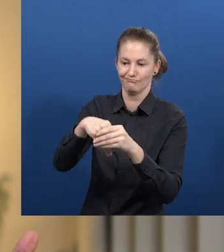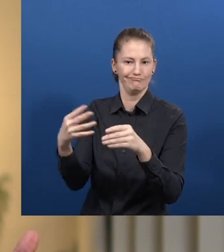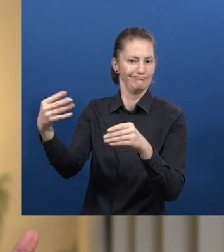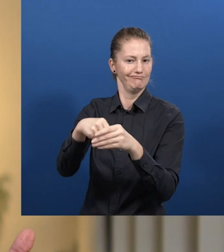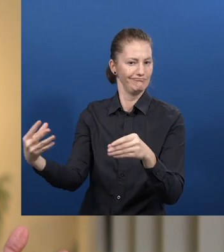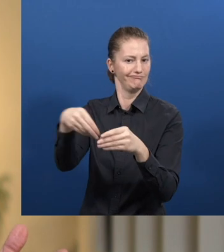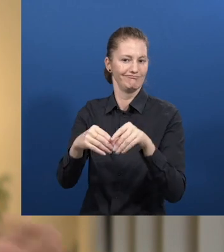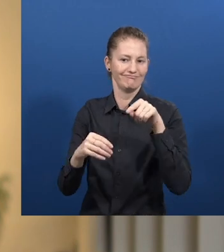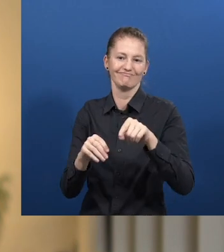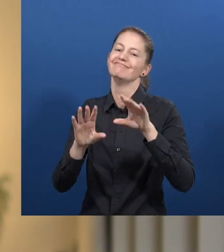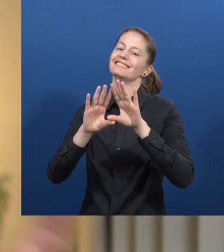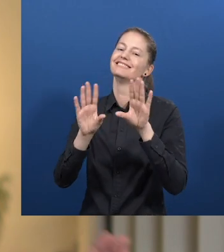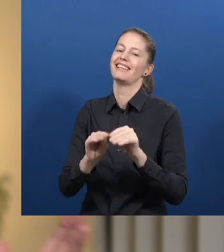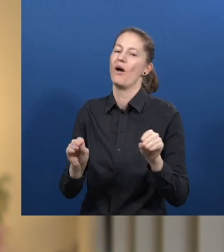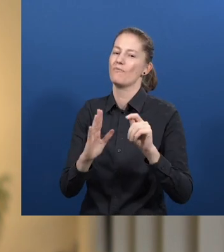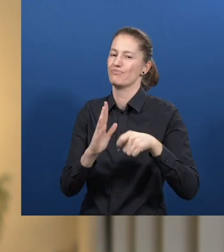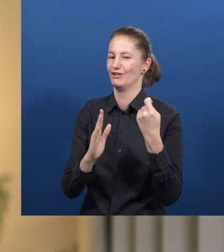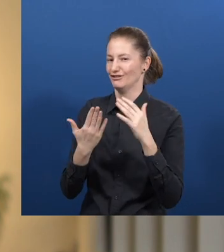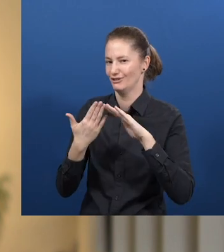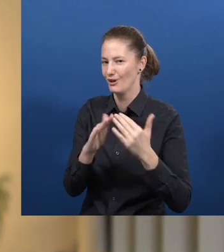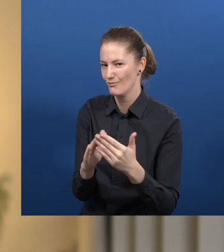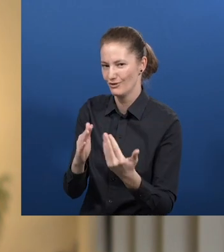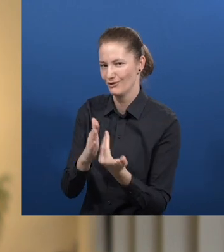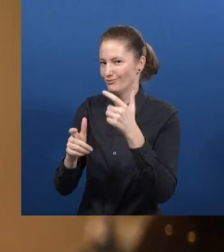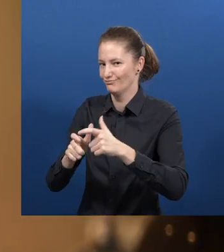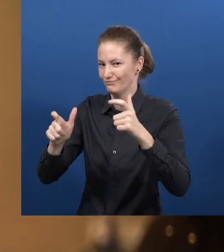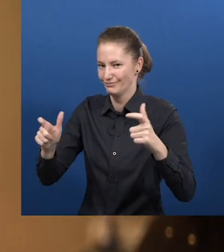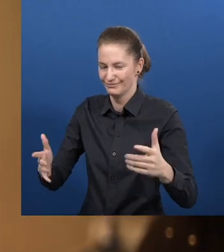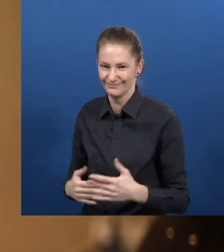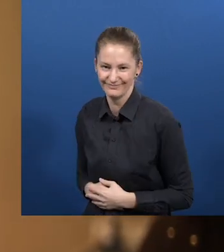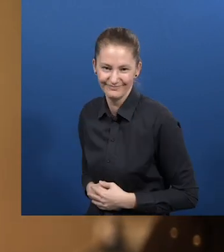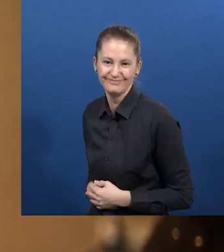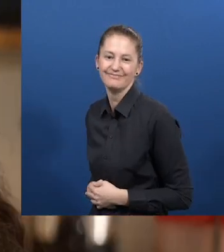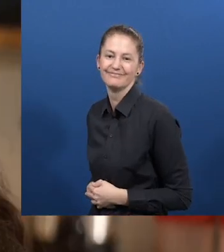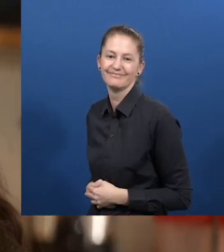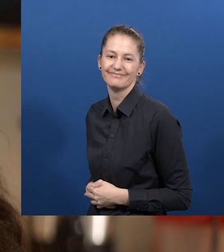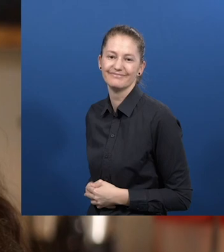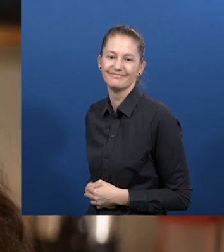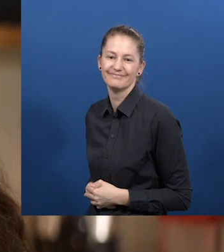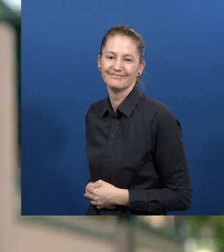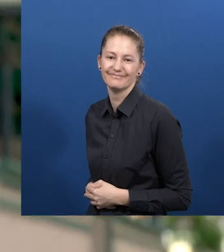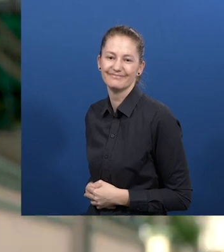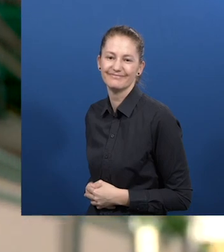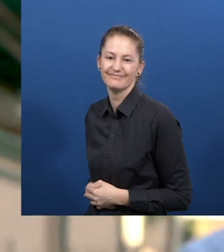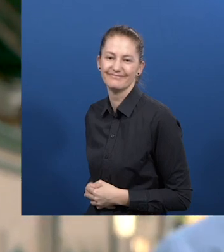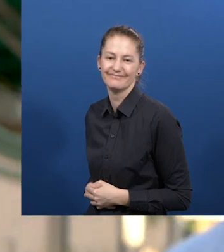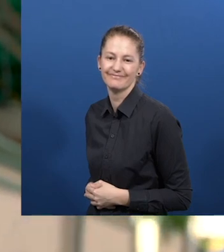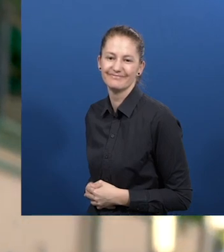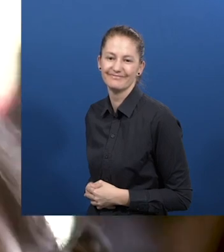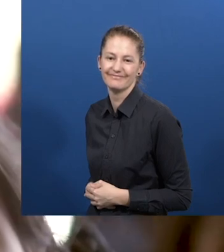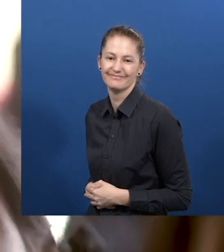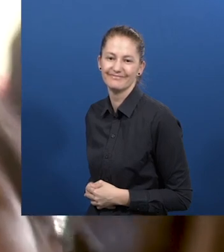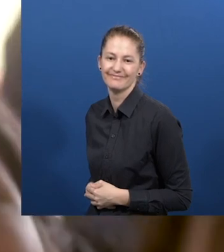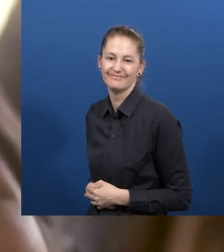this work for the big Zero Project community. A woman signing, another woman smiles, a man